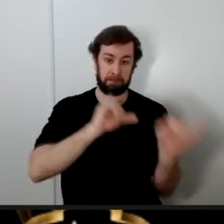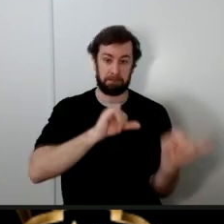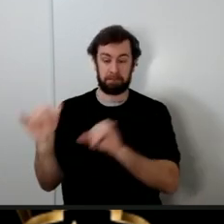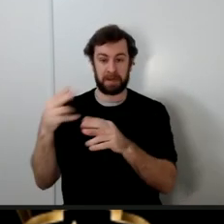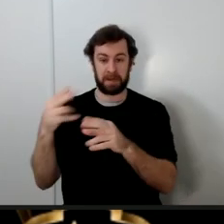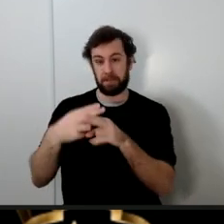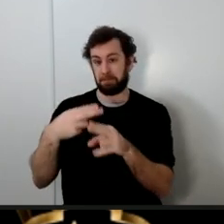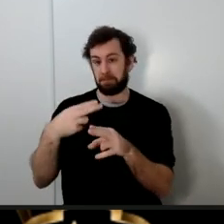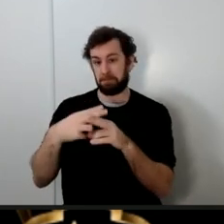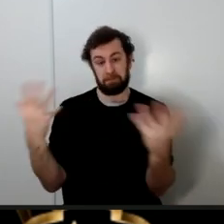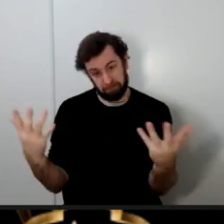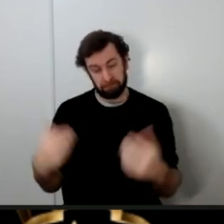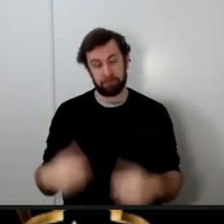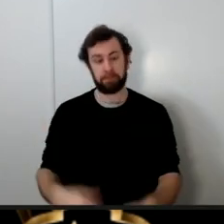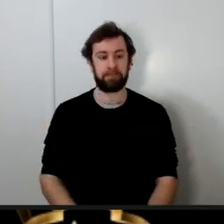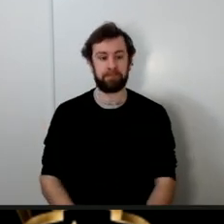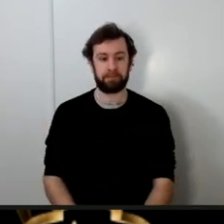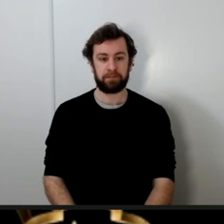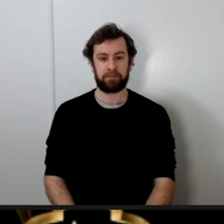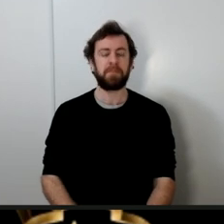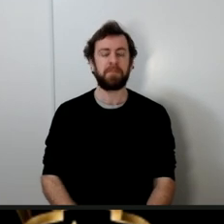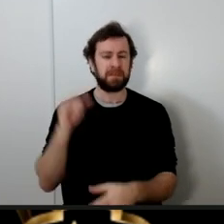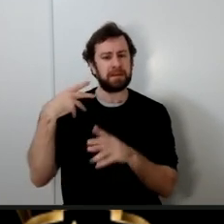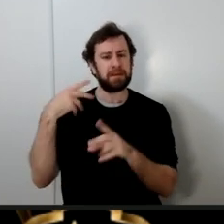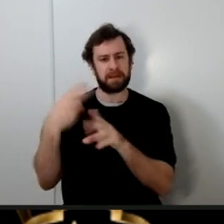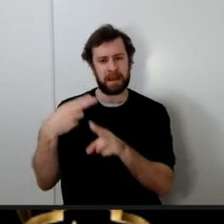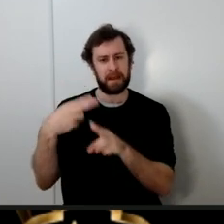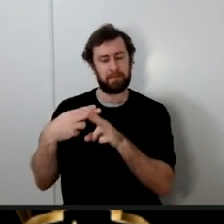of Fatima Fatima was a common name even before Islam